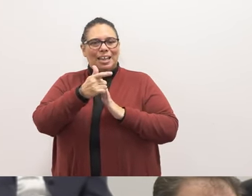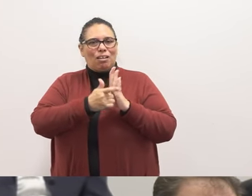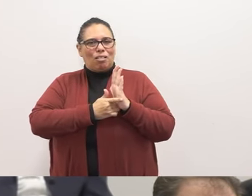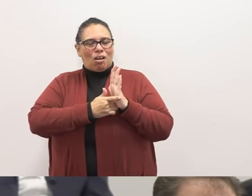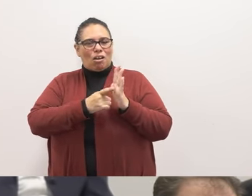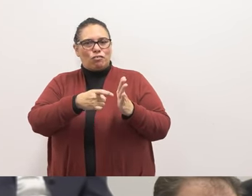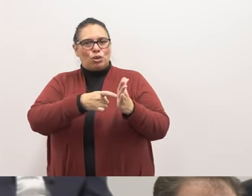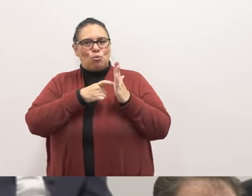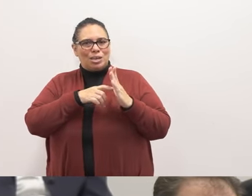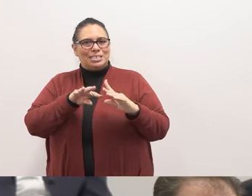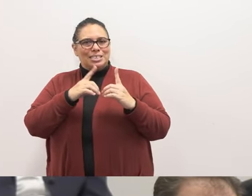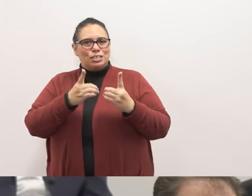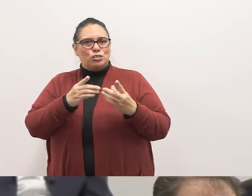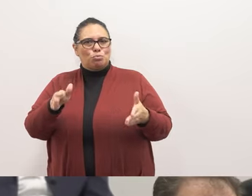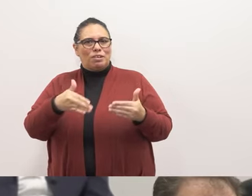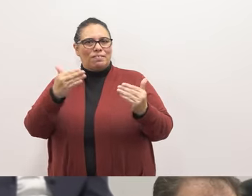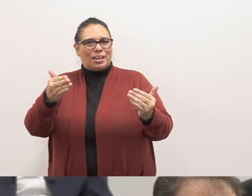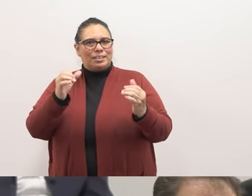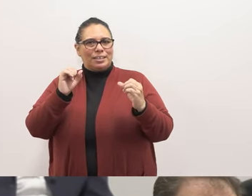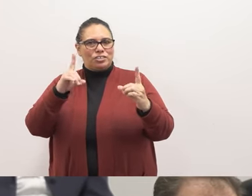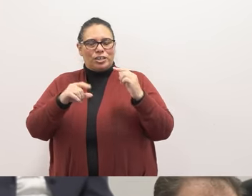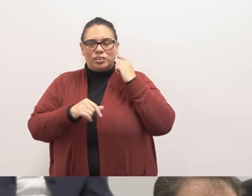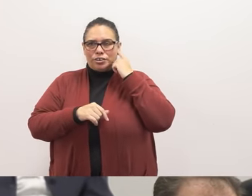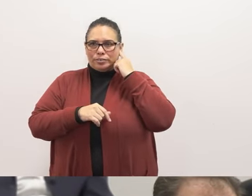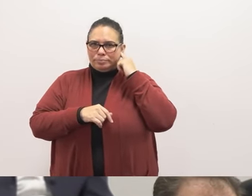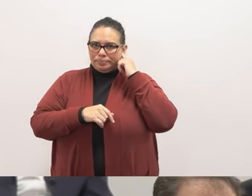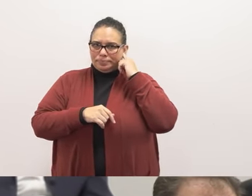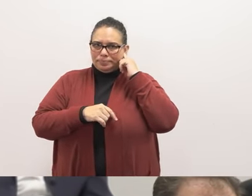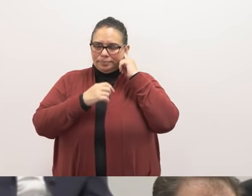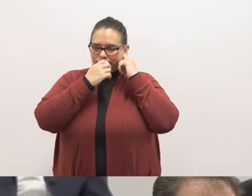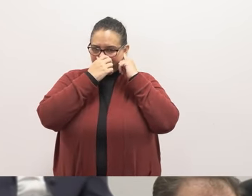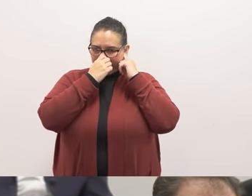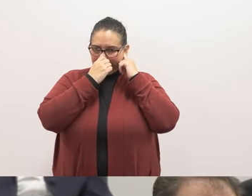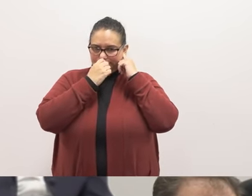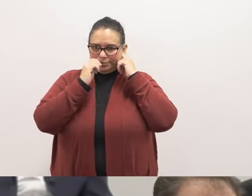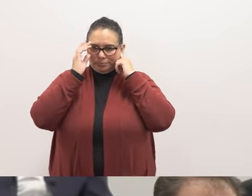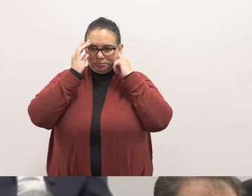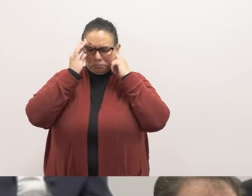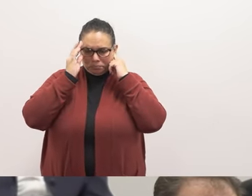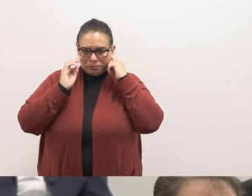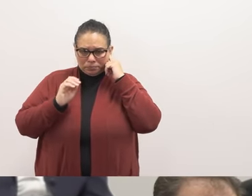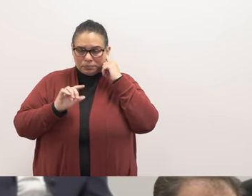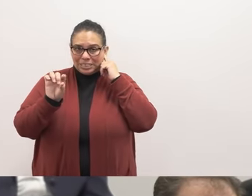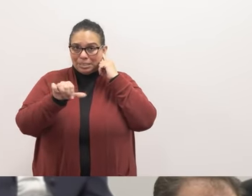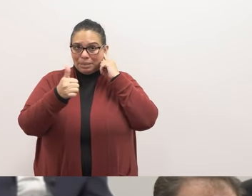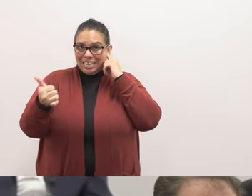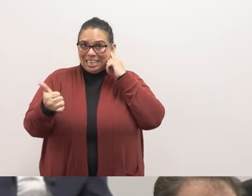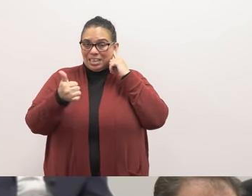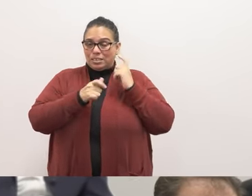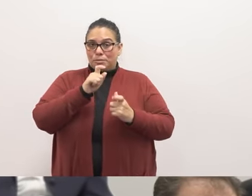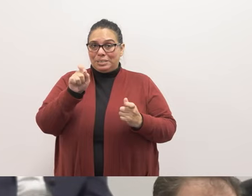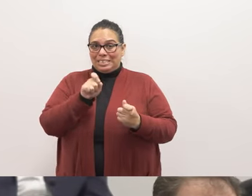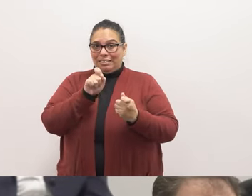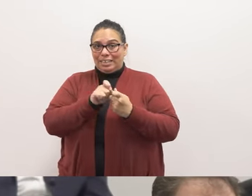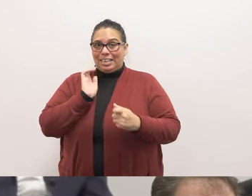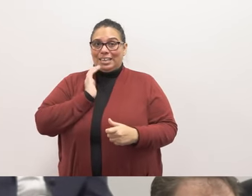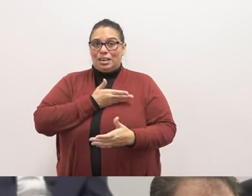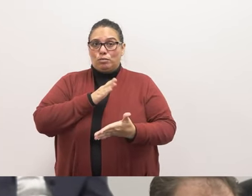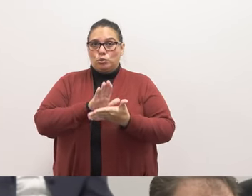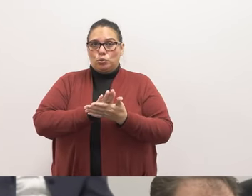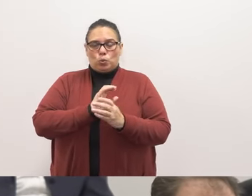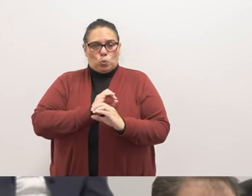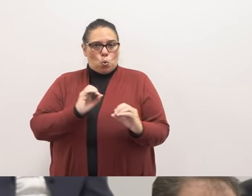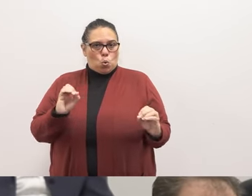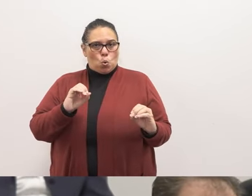to provide this education. And something else that came up specifically at our school is that no